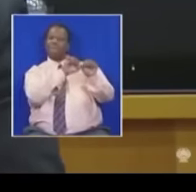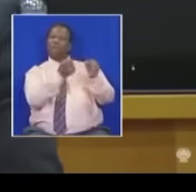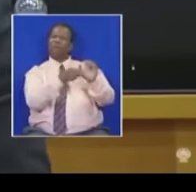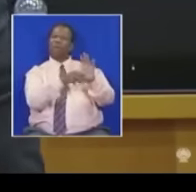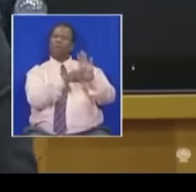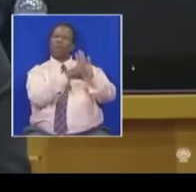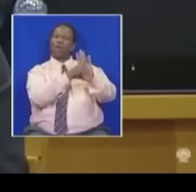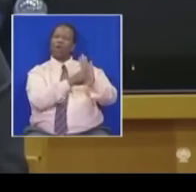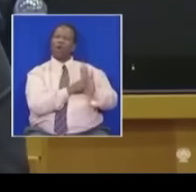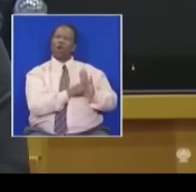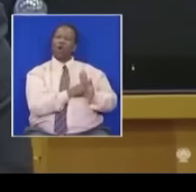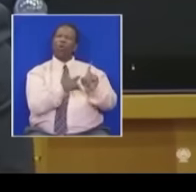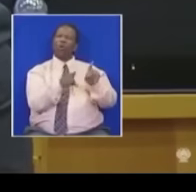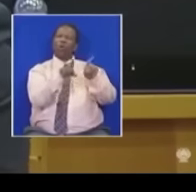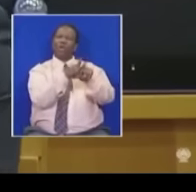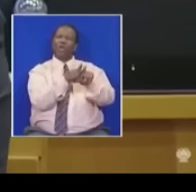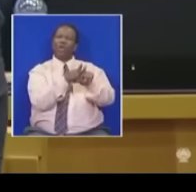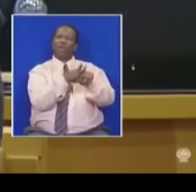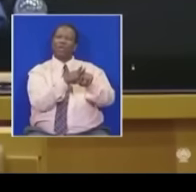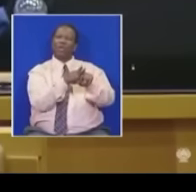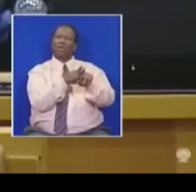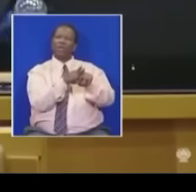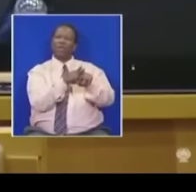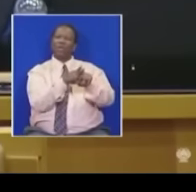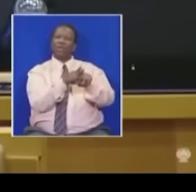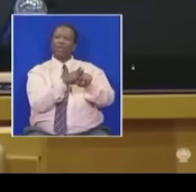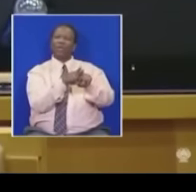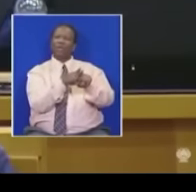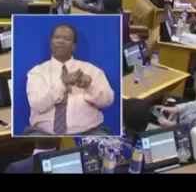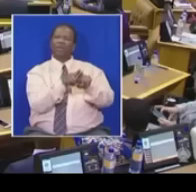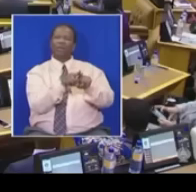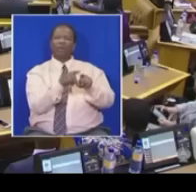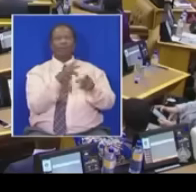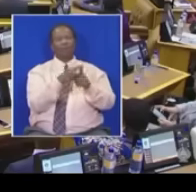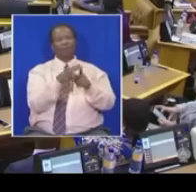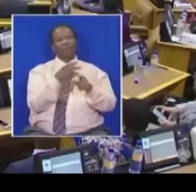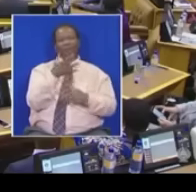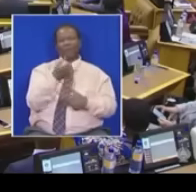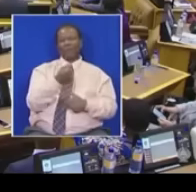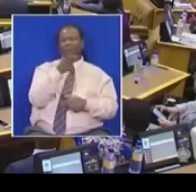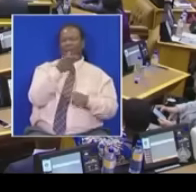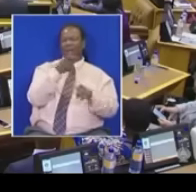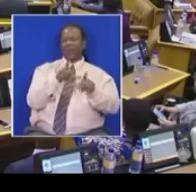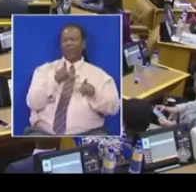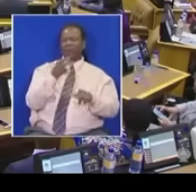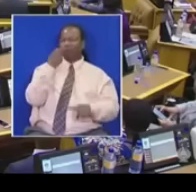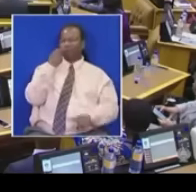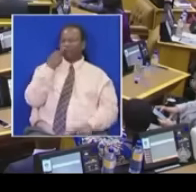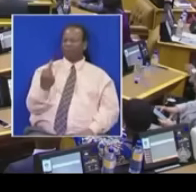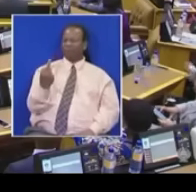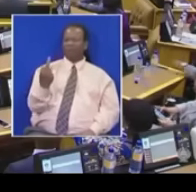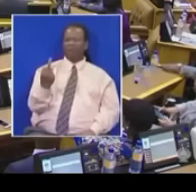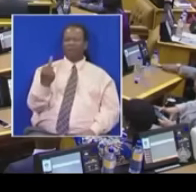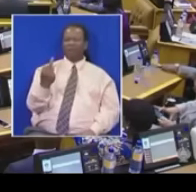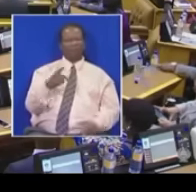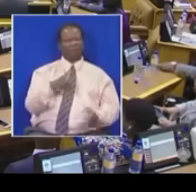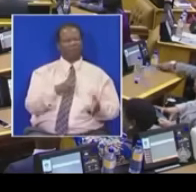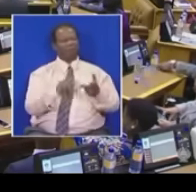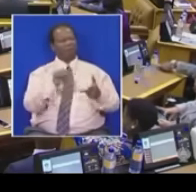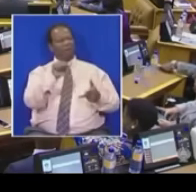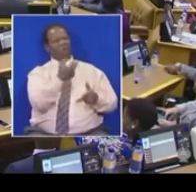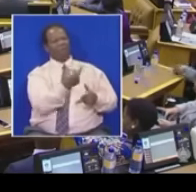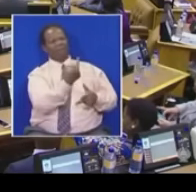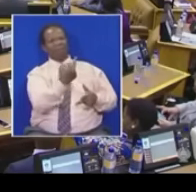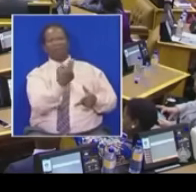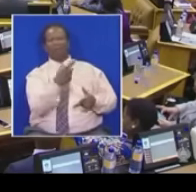no, no. On a point of order. Hey, no, no, fuck you. This is a complete disgrace. No seeds witnesses. No South